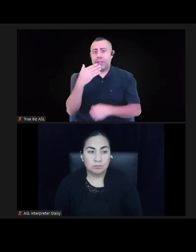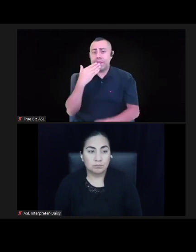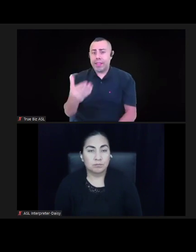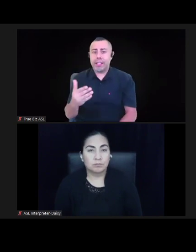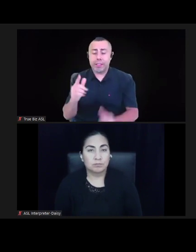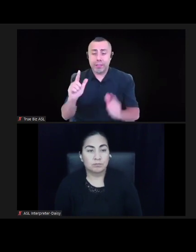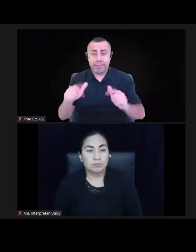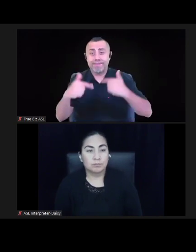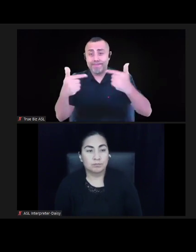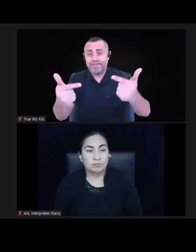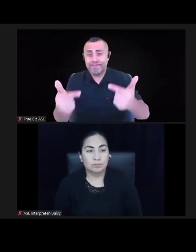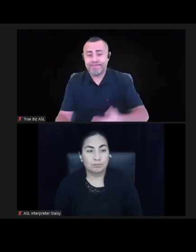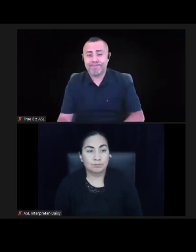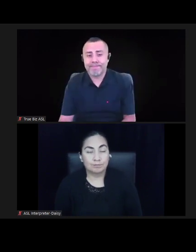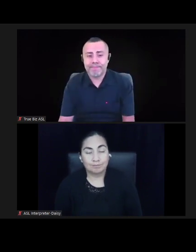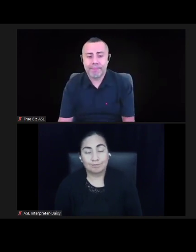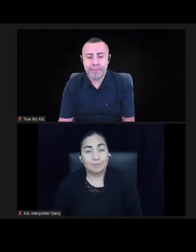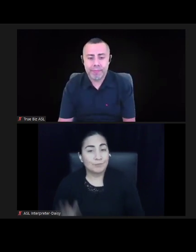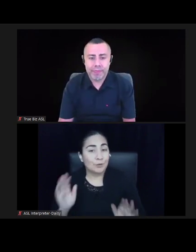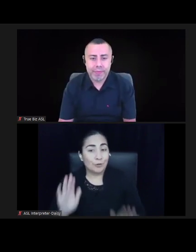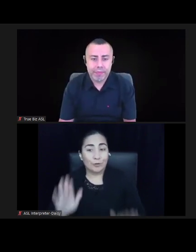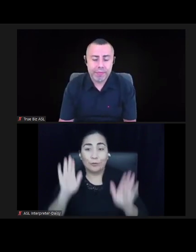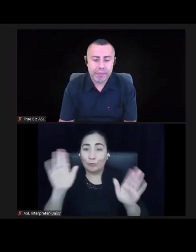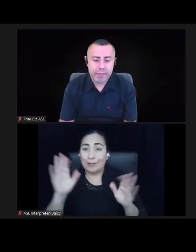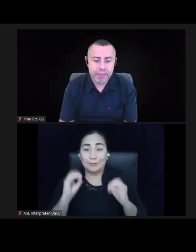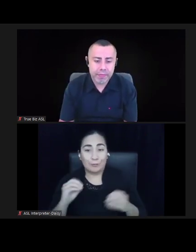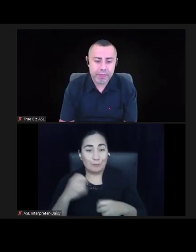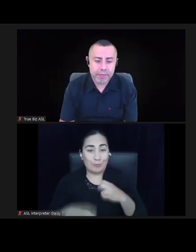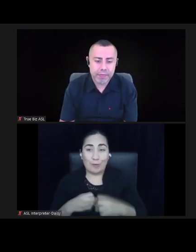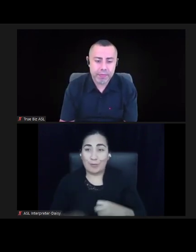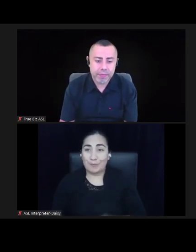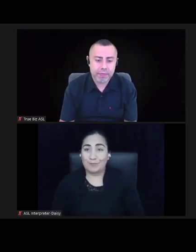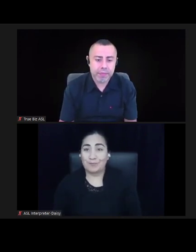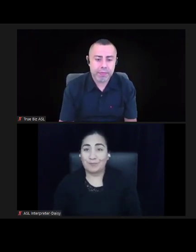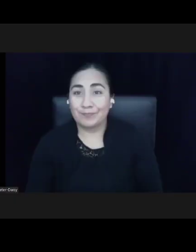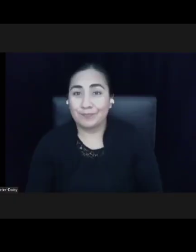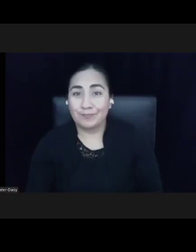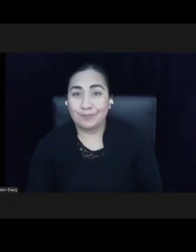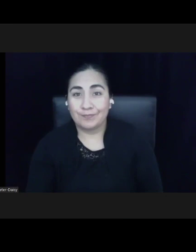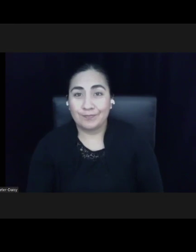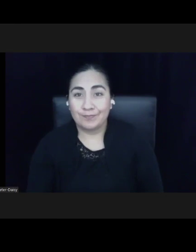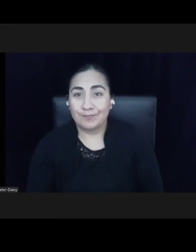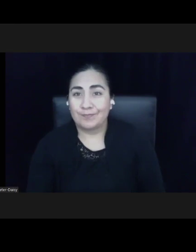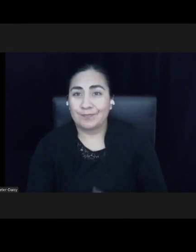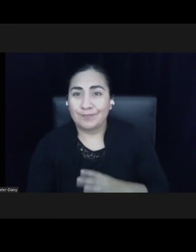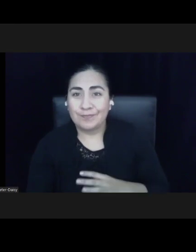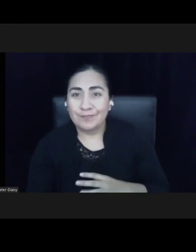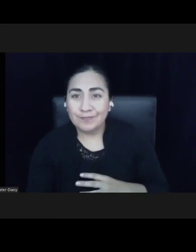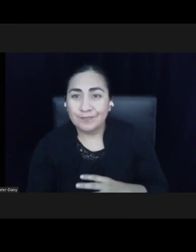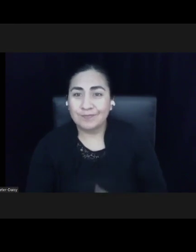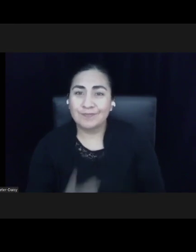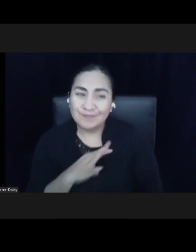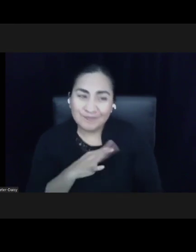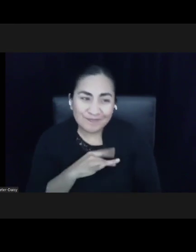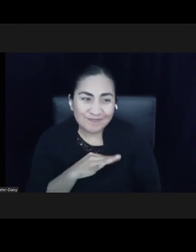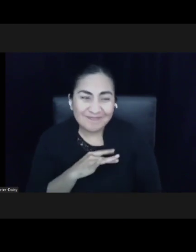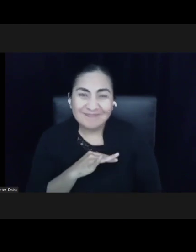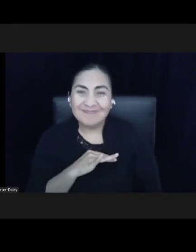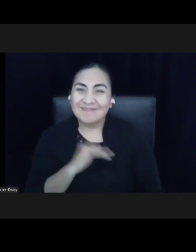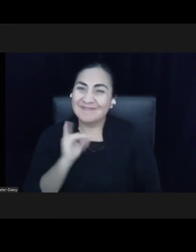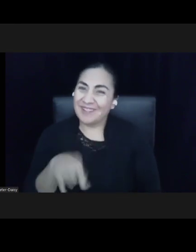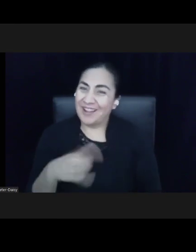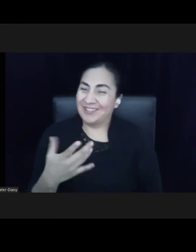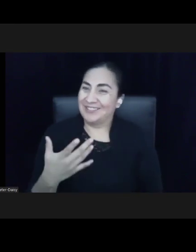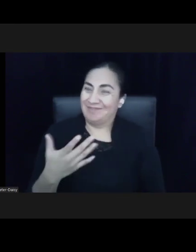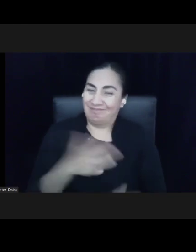Great. And, um, no problem. So that was fantastic. We've actually come to the end of our, our webinar.